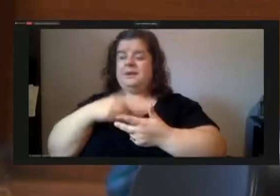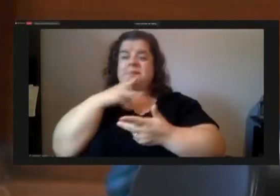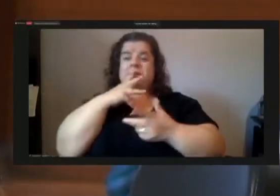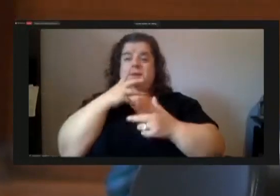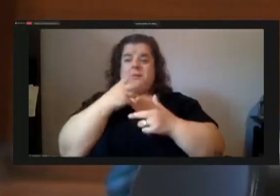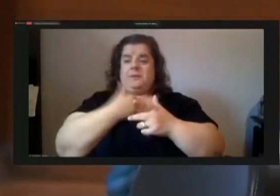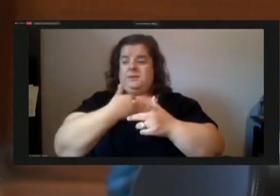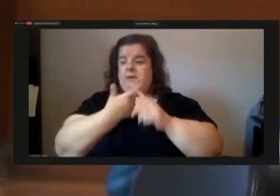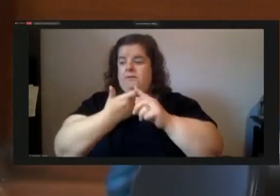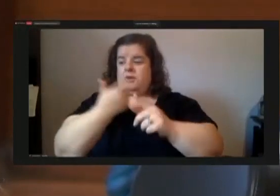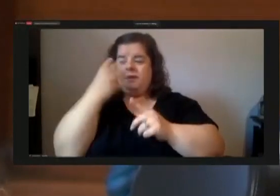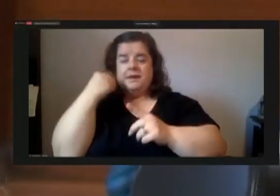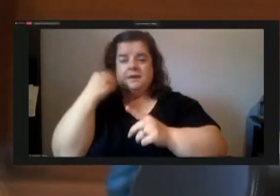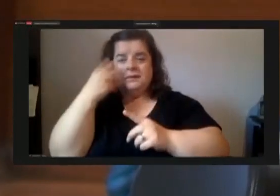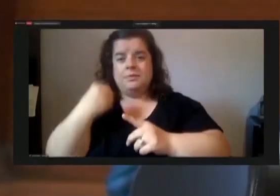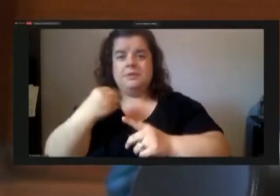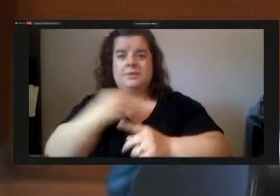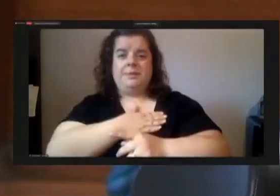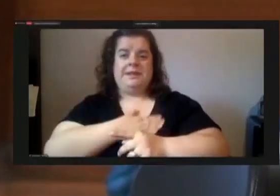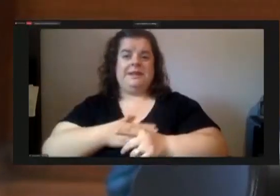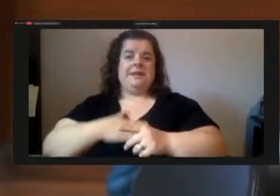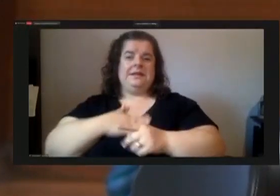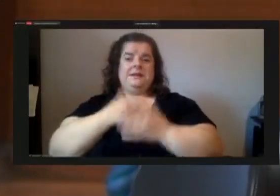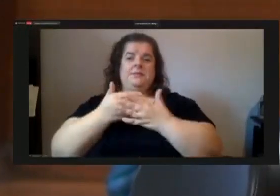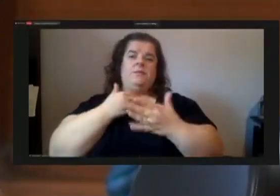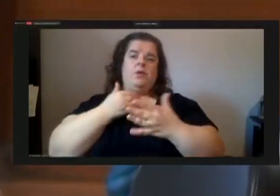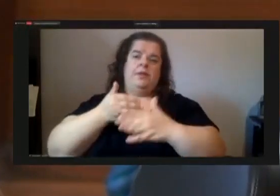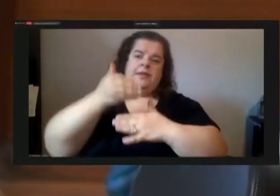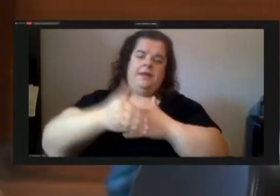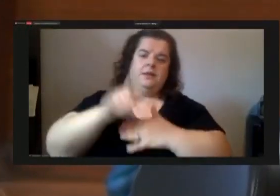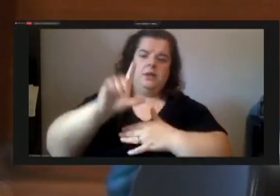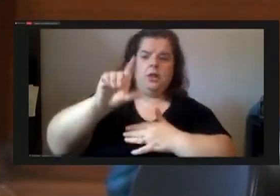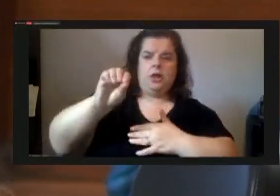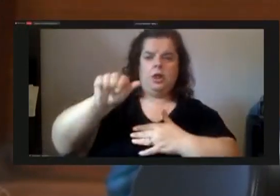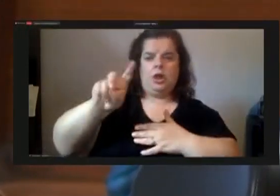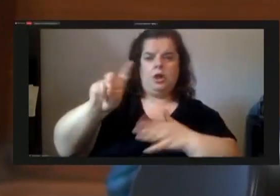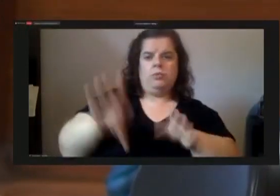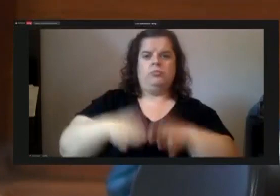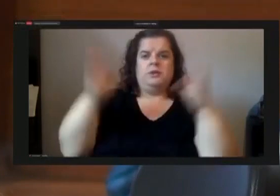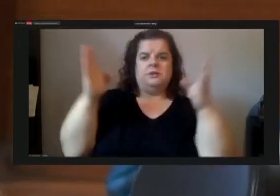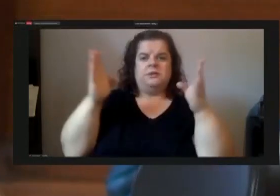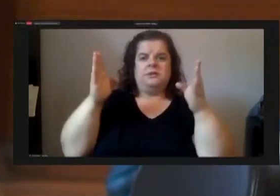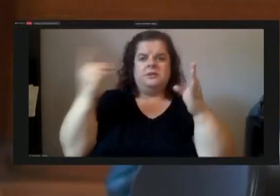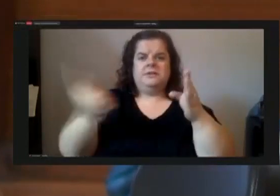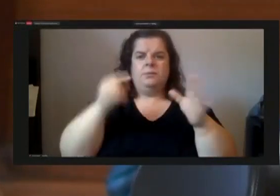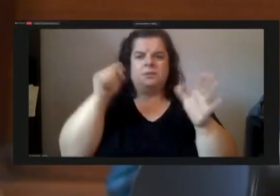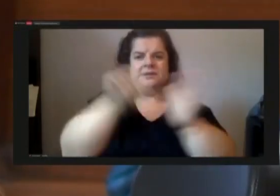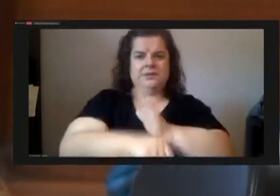please before the next load breaks open and someone is killed